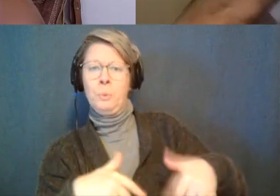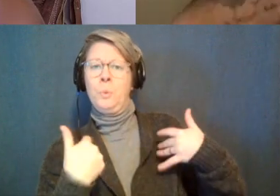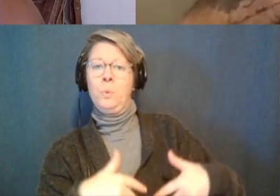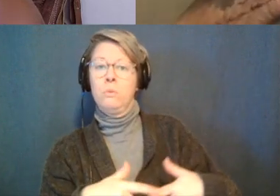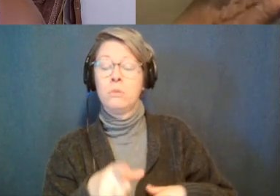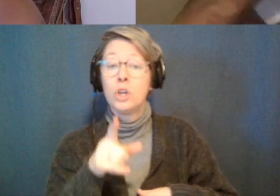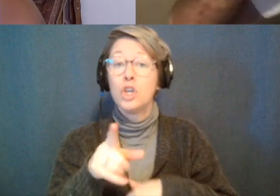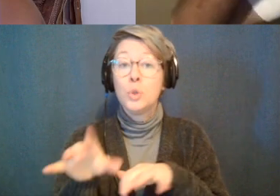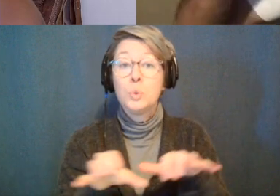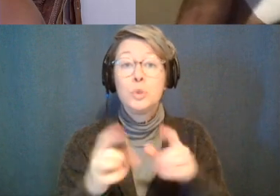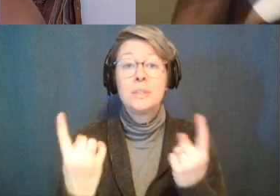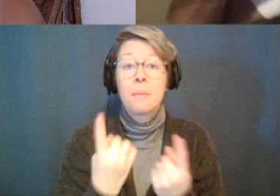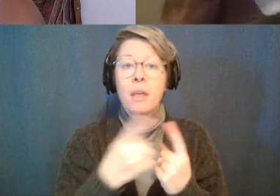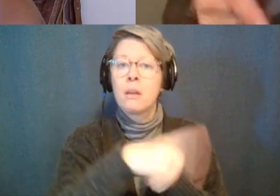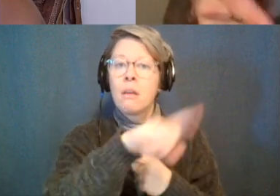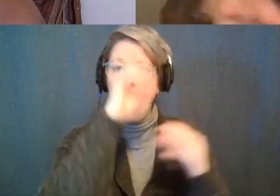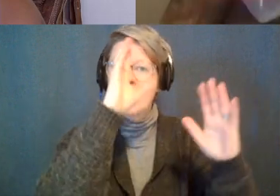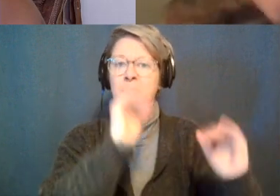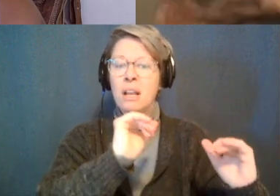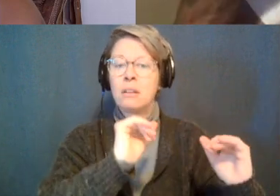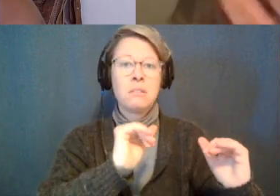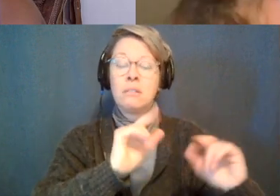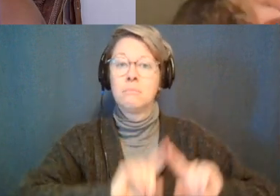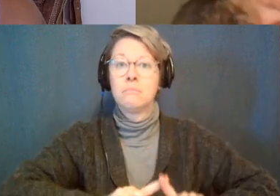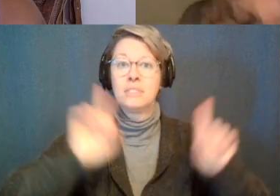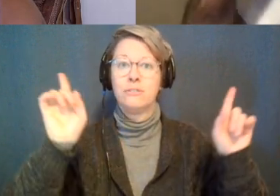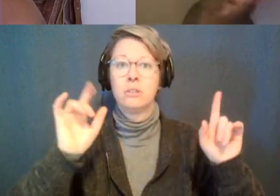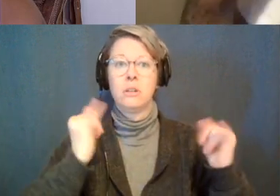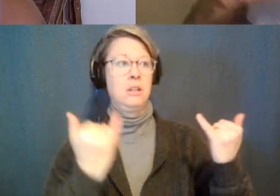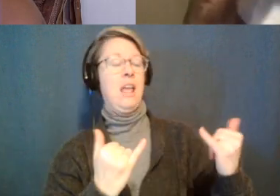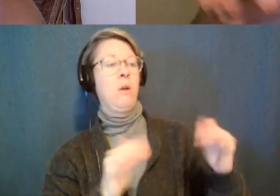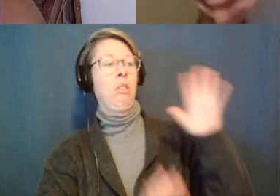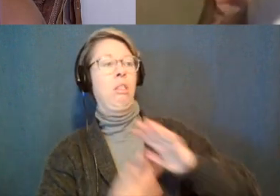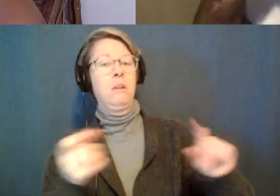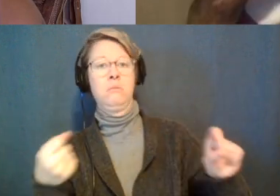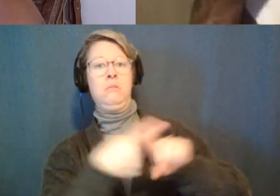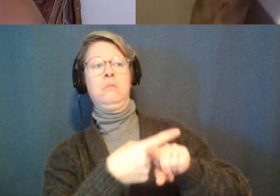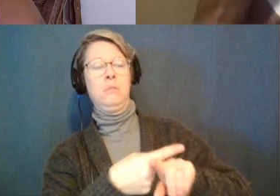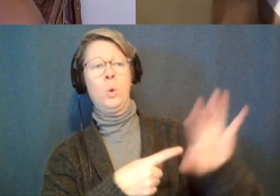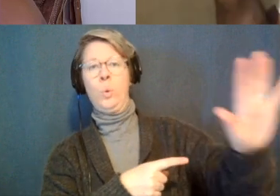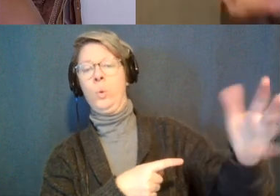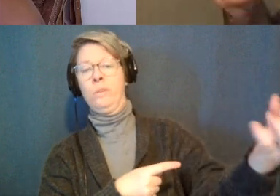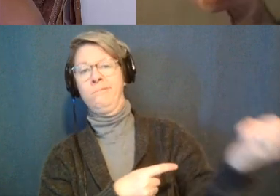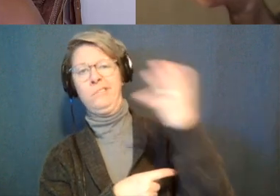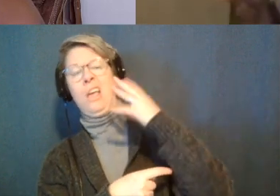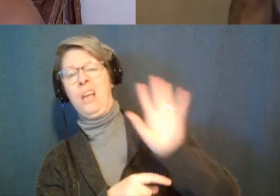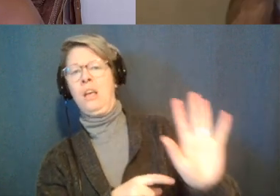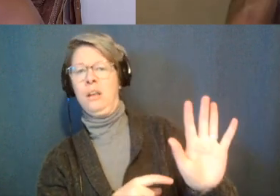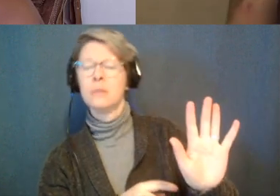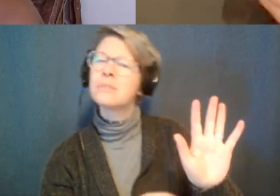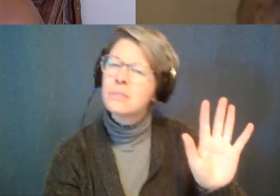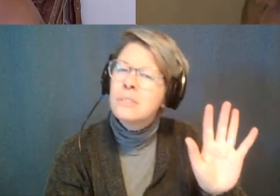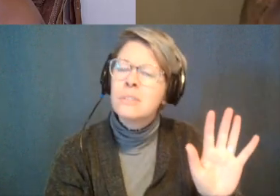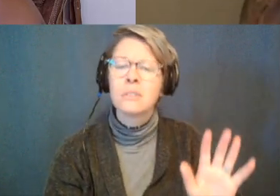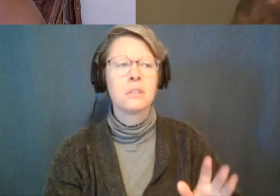that is outside of what others have expected you to do and now you've created a clash in the experience and now they're attacking you or